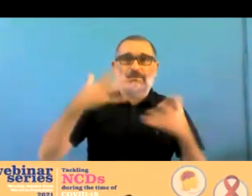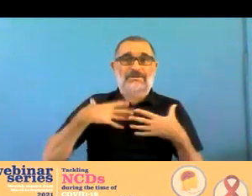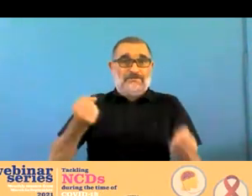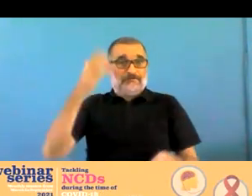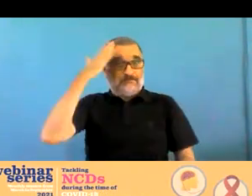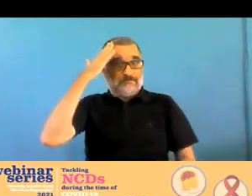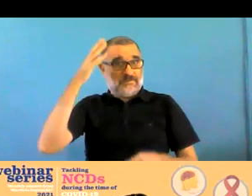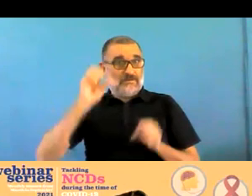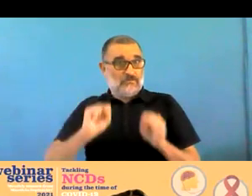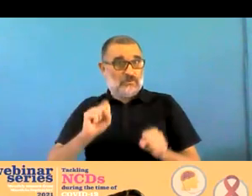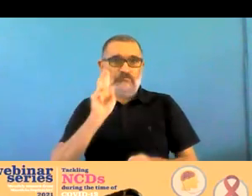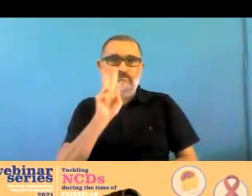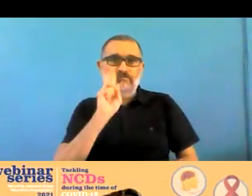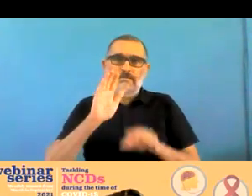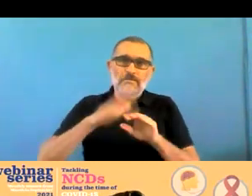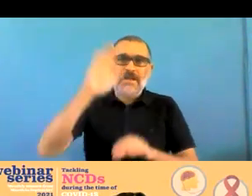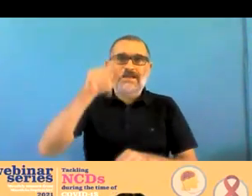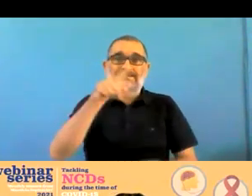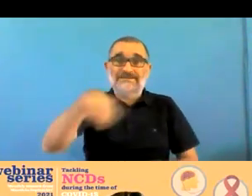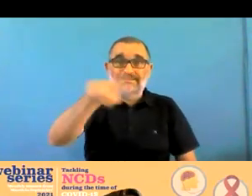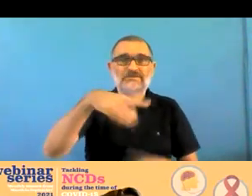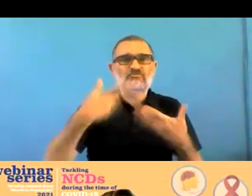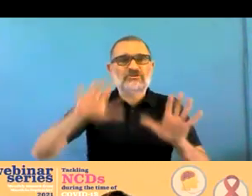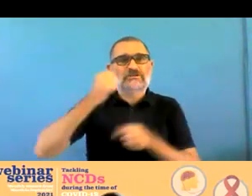that's why we've been working very hard